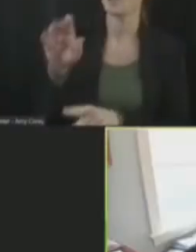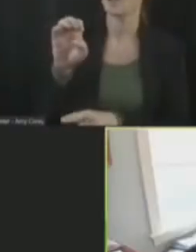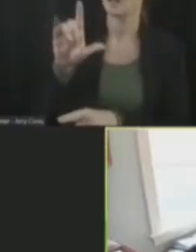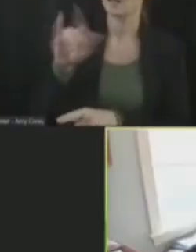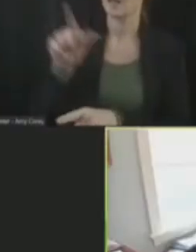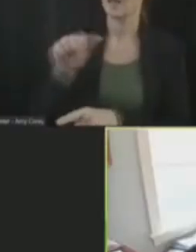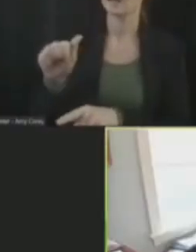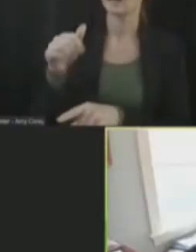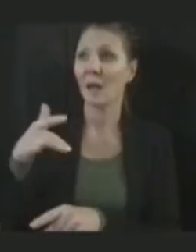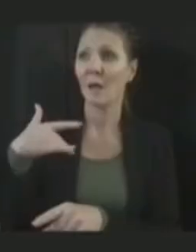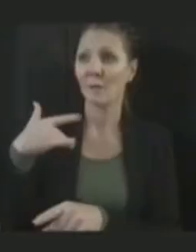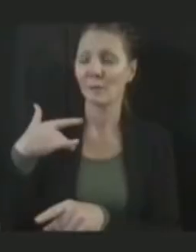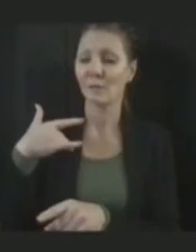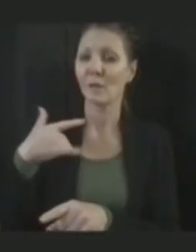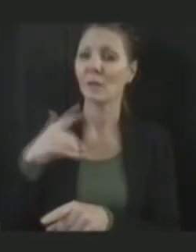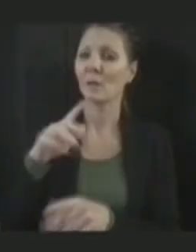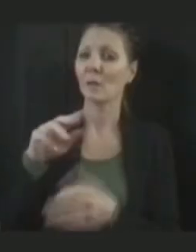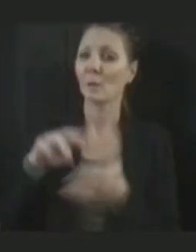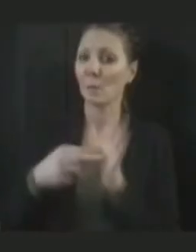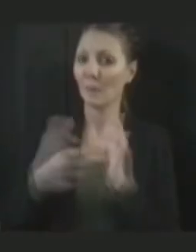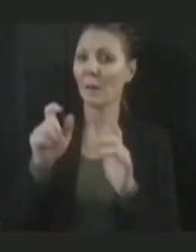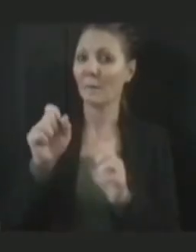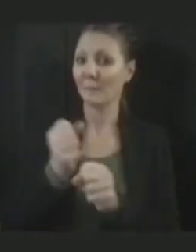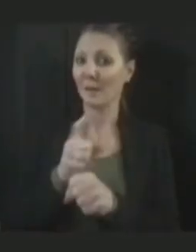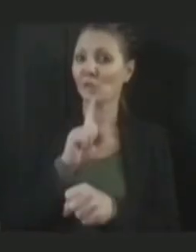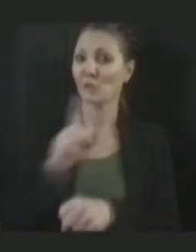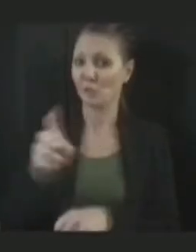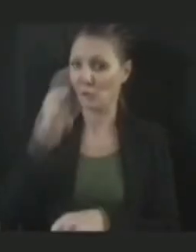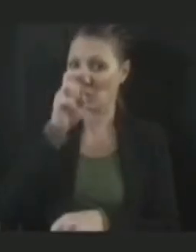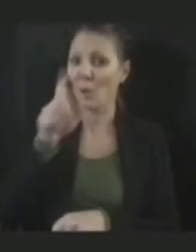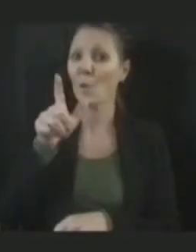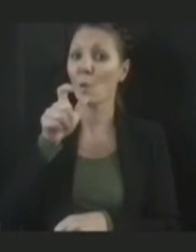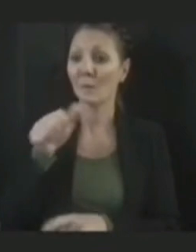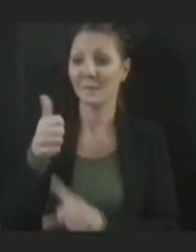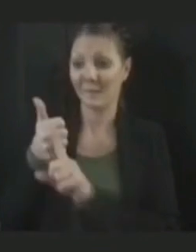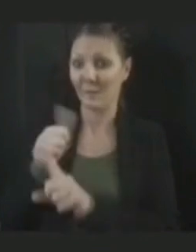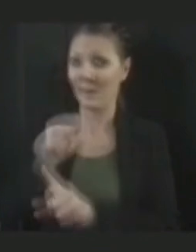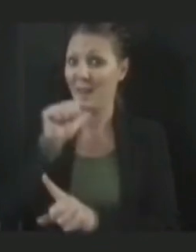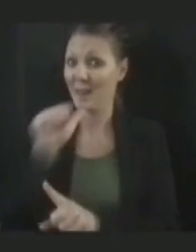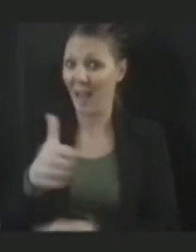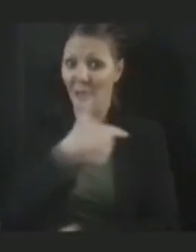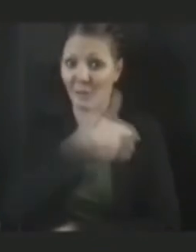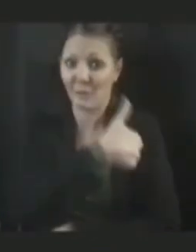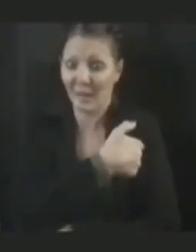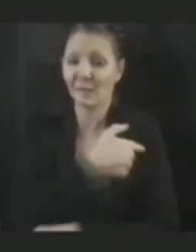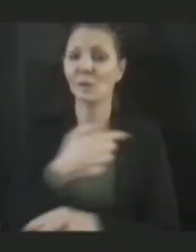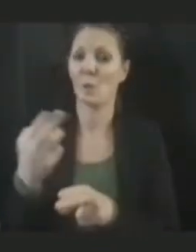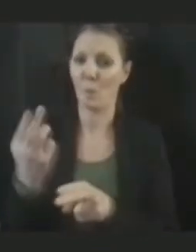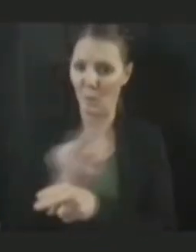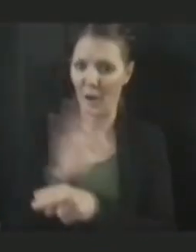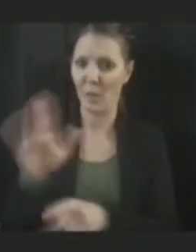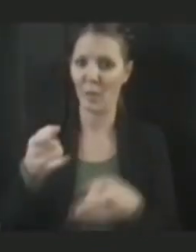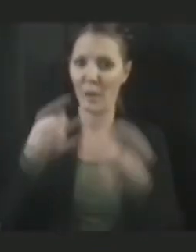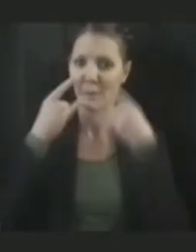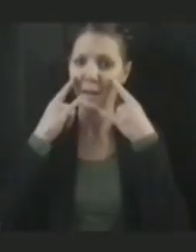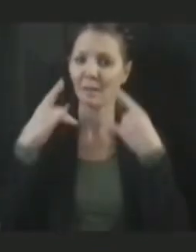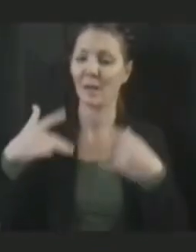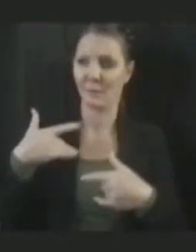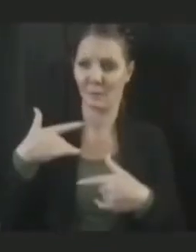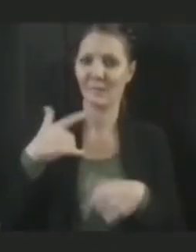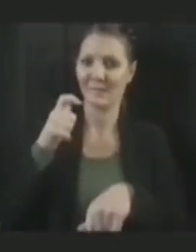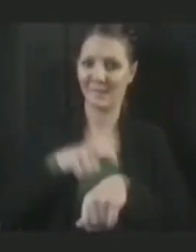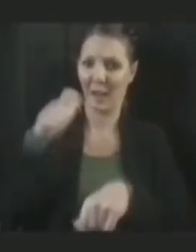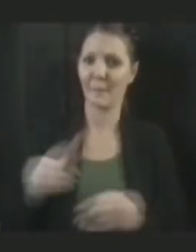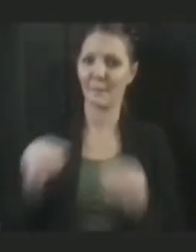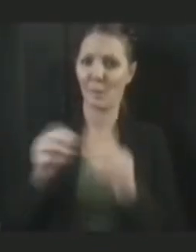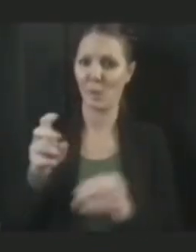making sure that those who are unvaccinated are wearing their mask. And we've been a little casual about that. I think we should be stricter. You we have